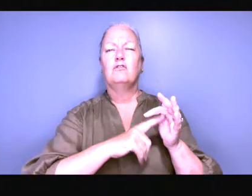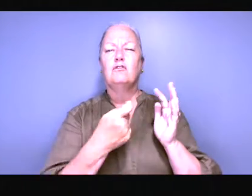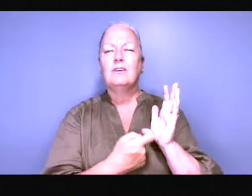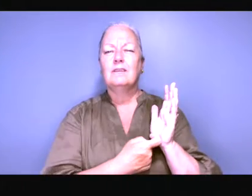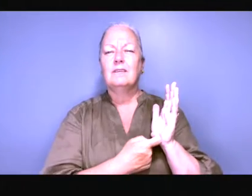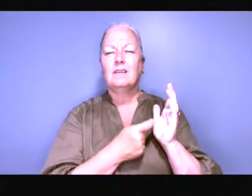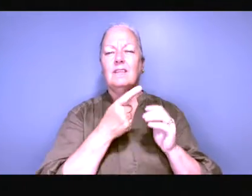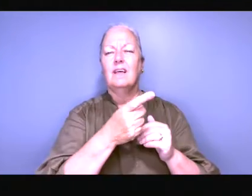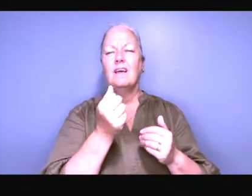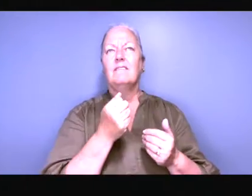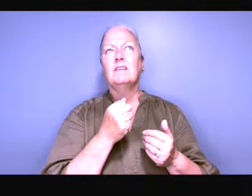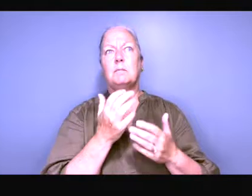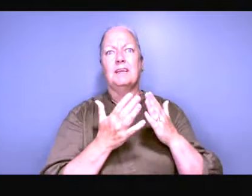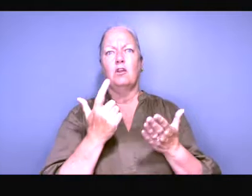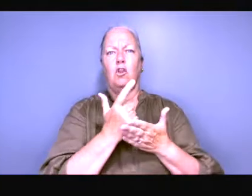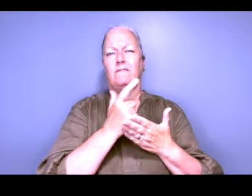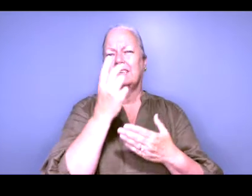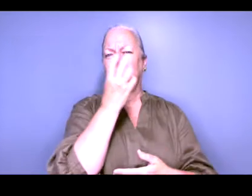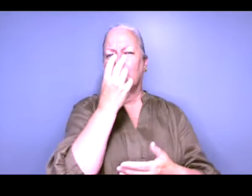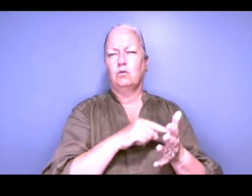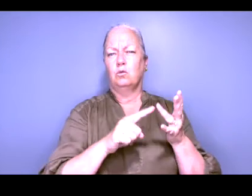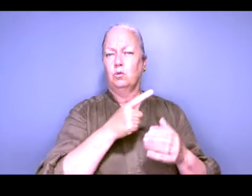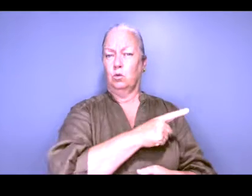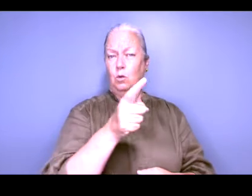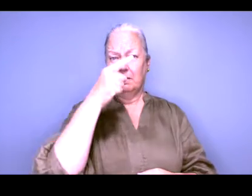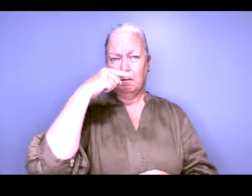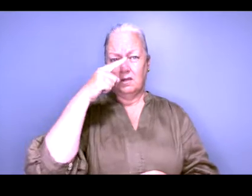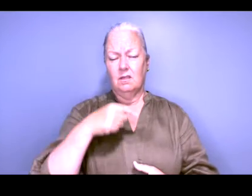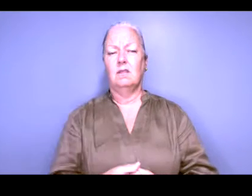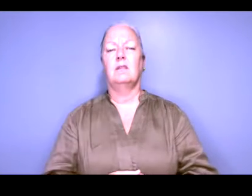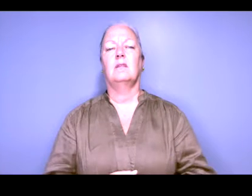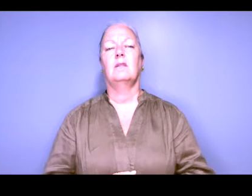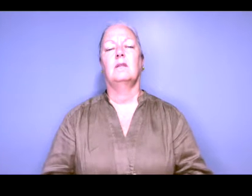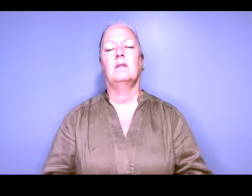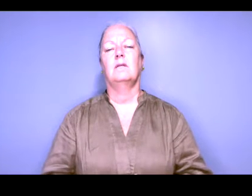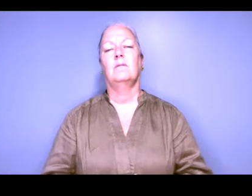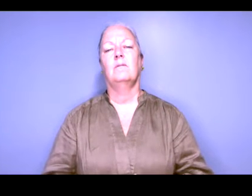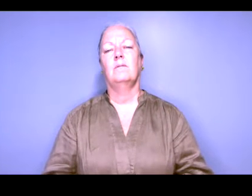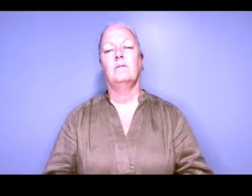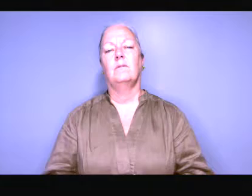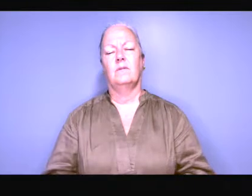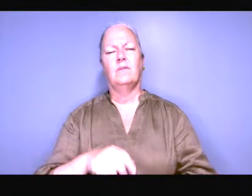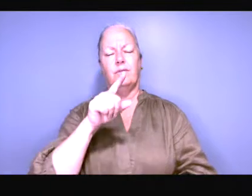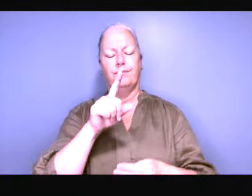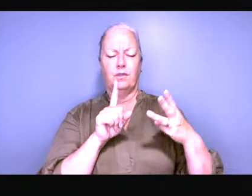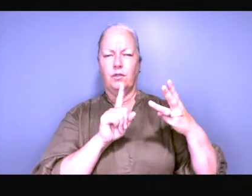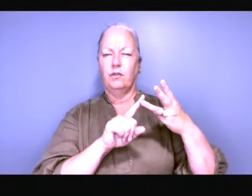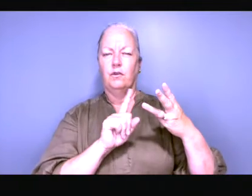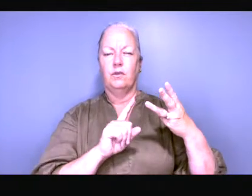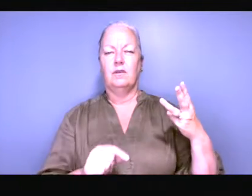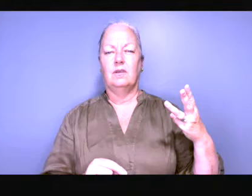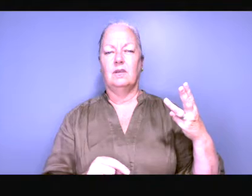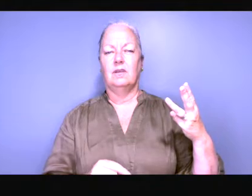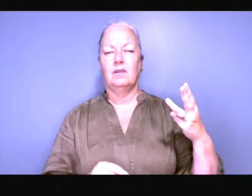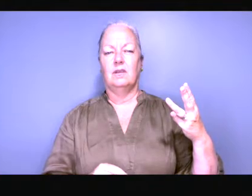so it was the blackmailer's charter and it caused a lot of danger and it also meant as I said that we were